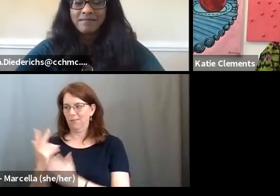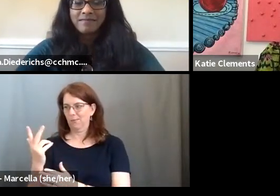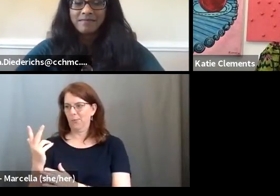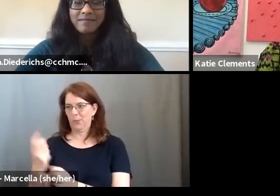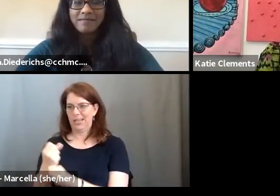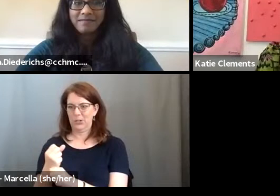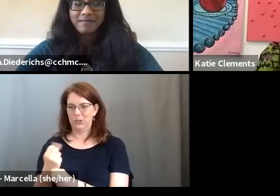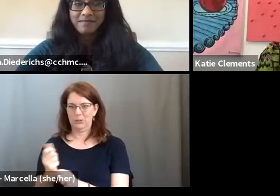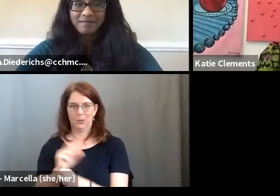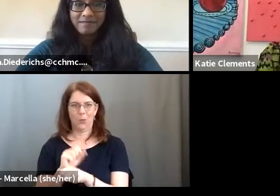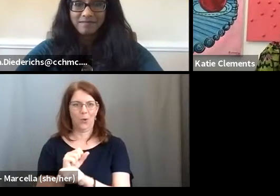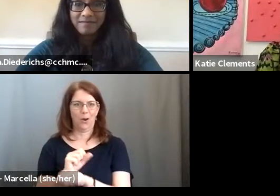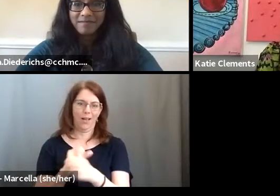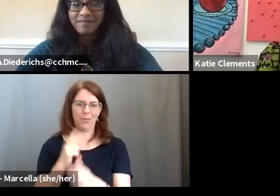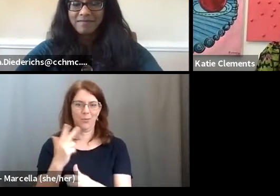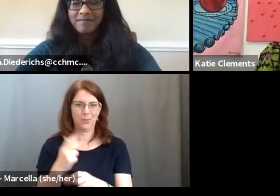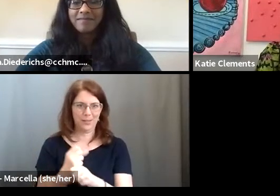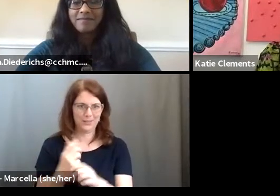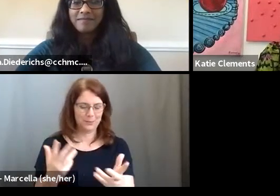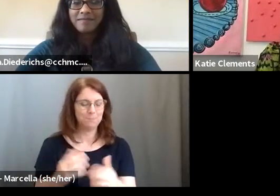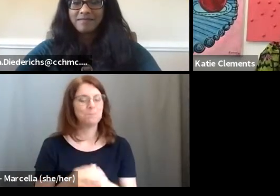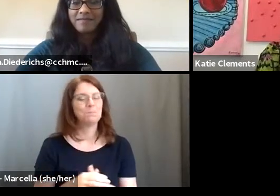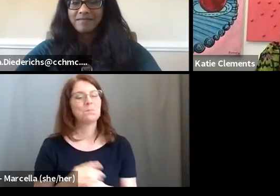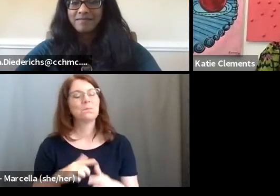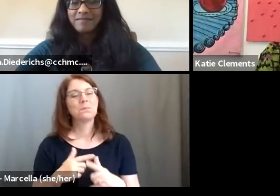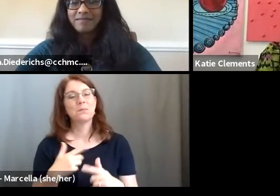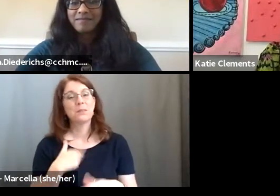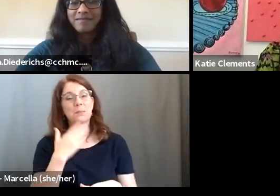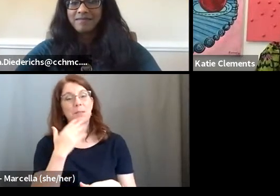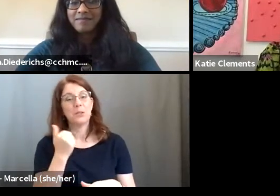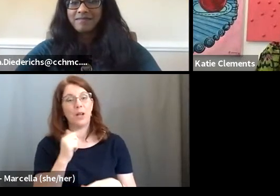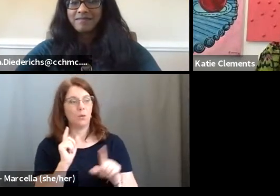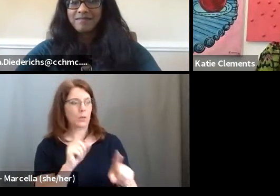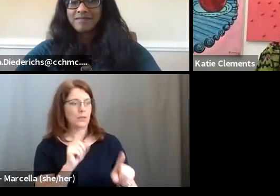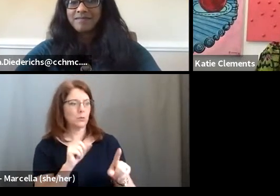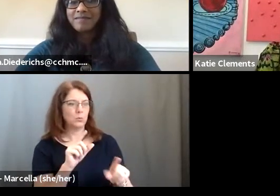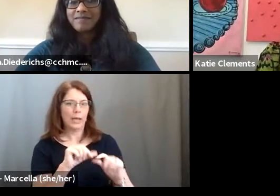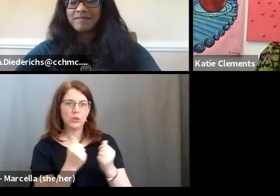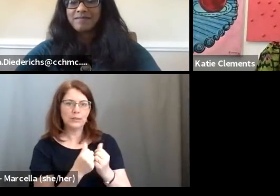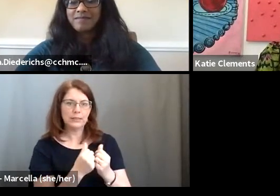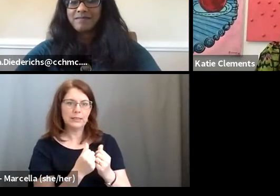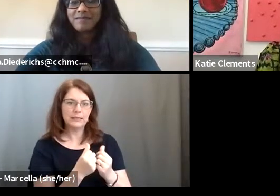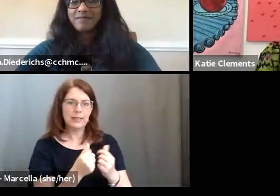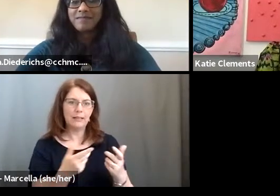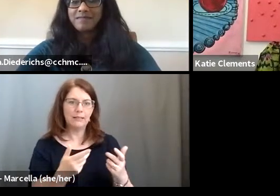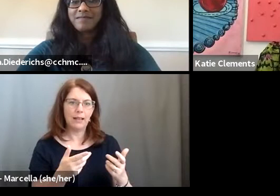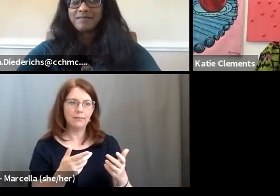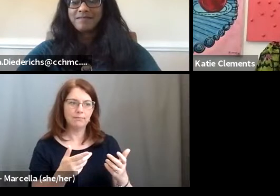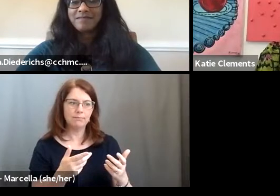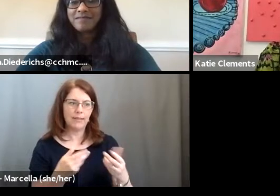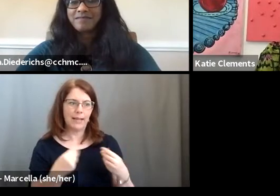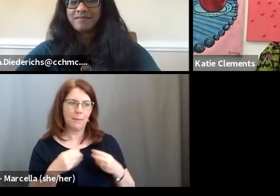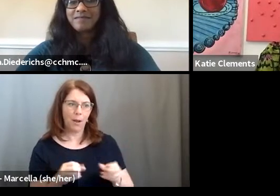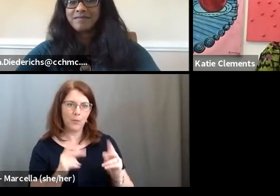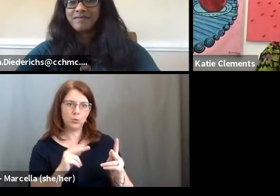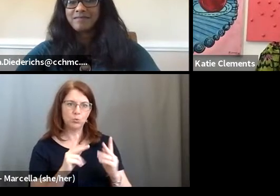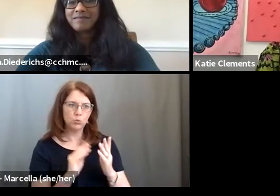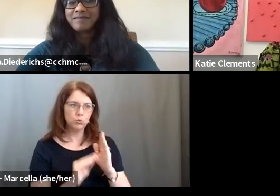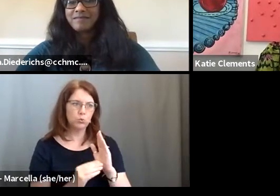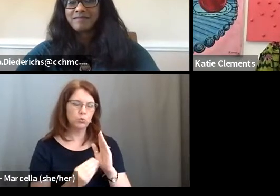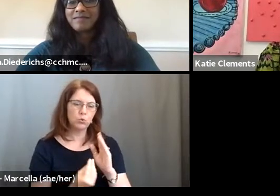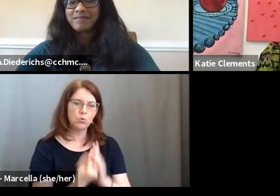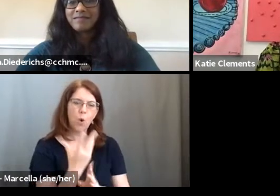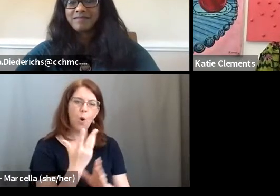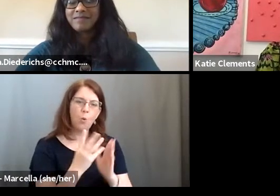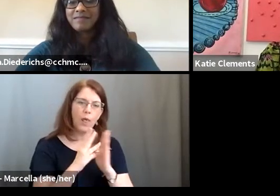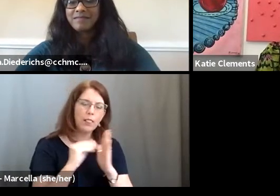I slowly got better opportunities to end up in agencies that allowed me to kind of grow and learn not only the design